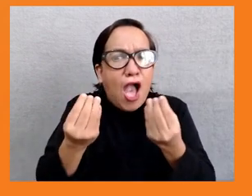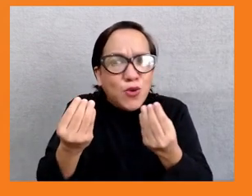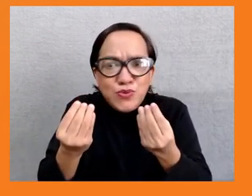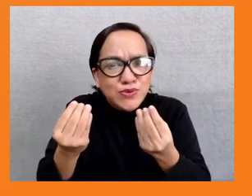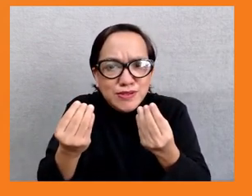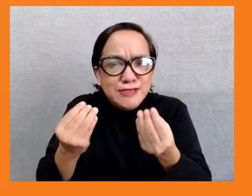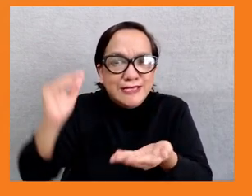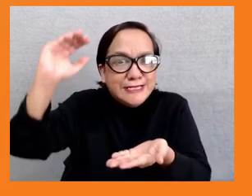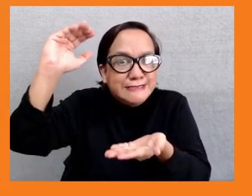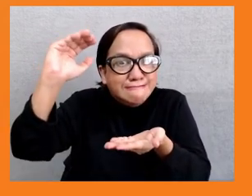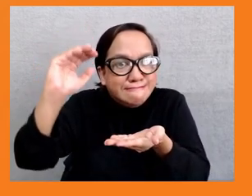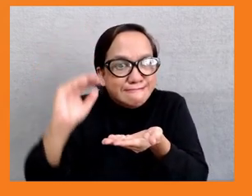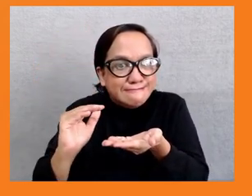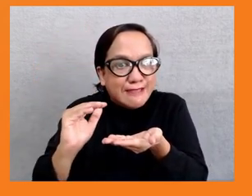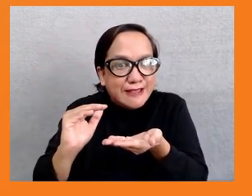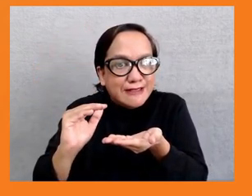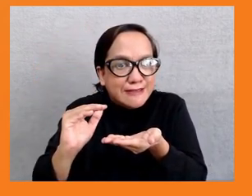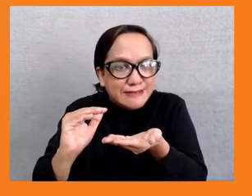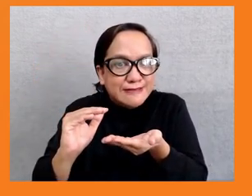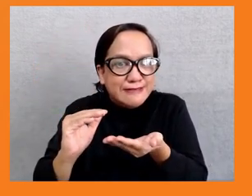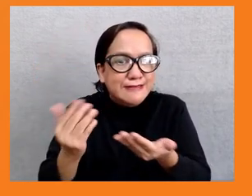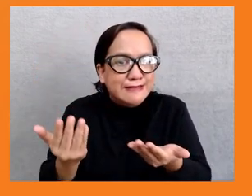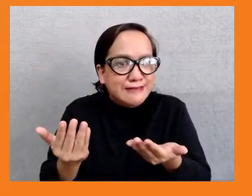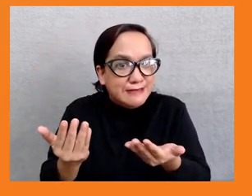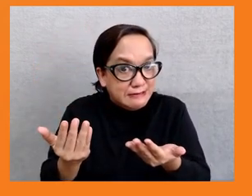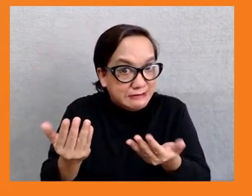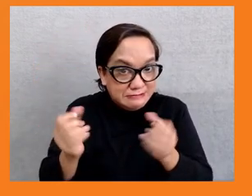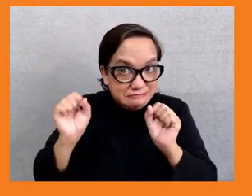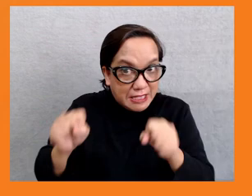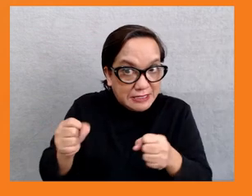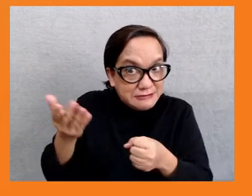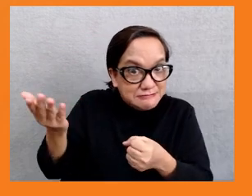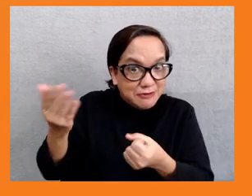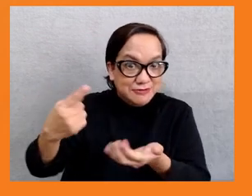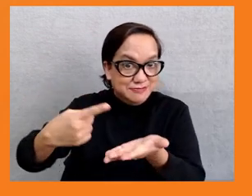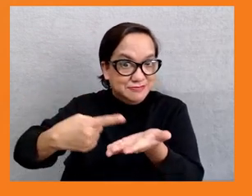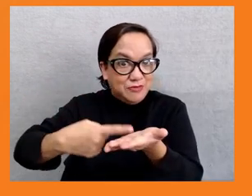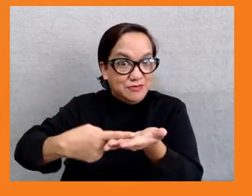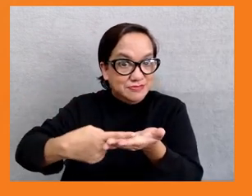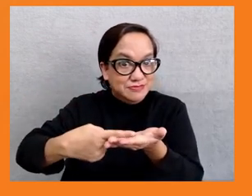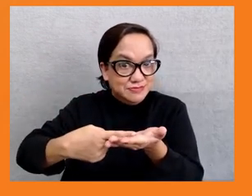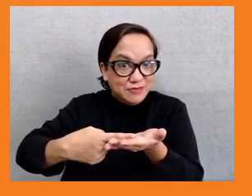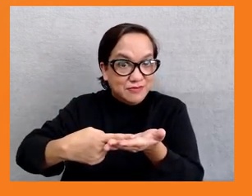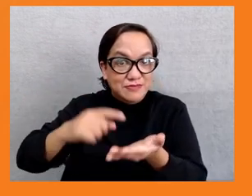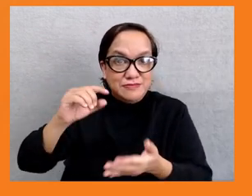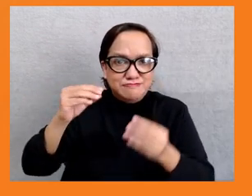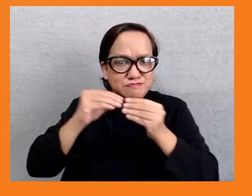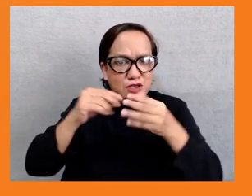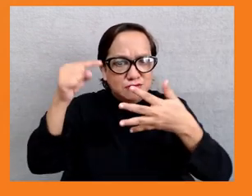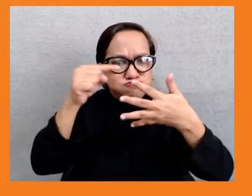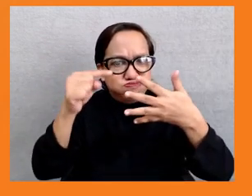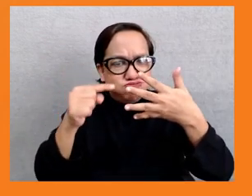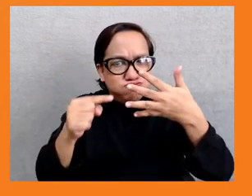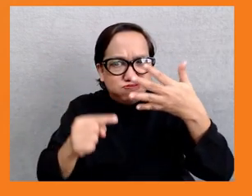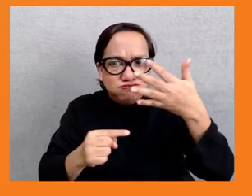you could kindly also elaborate on how the index and the report finds can help formulate a policy response to tackle economic inequality in